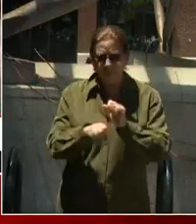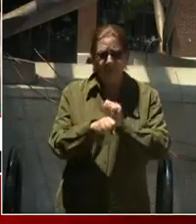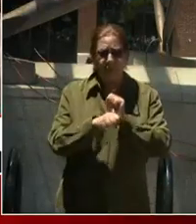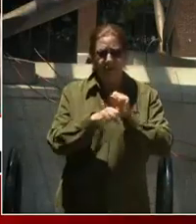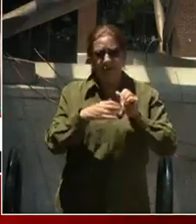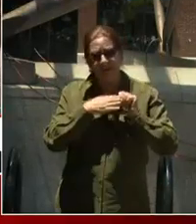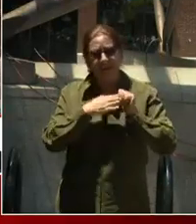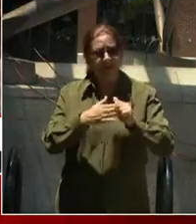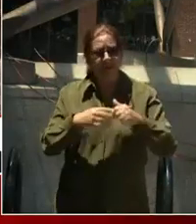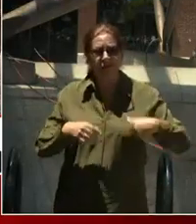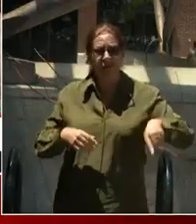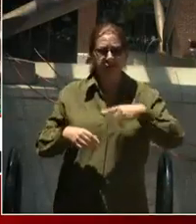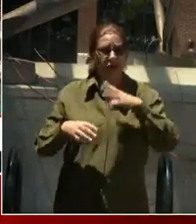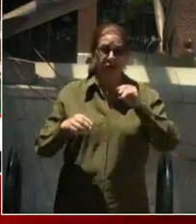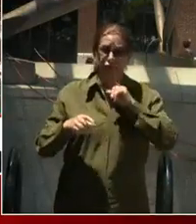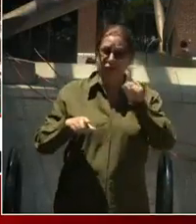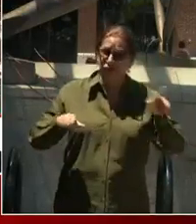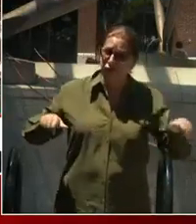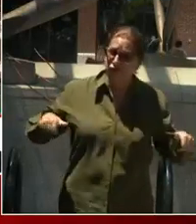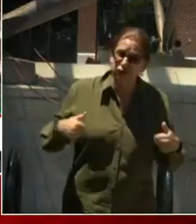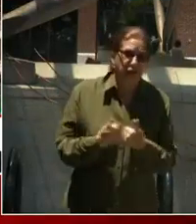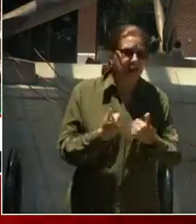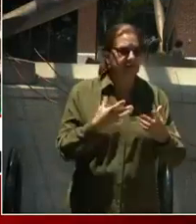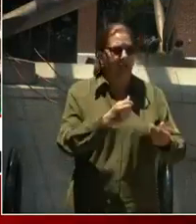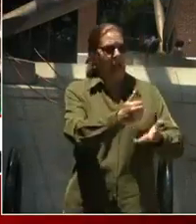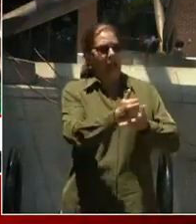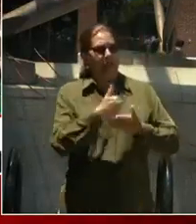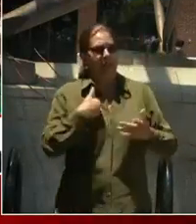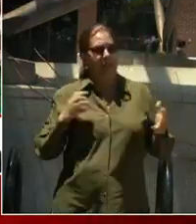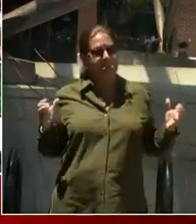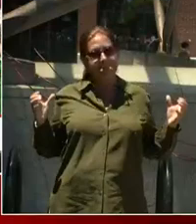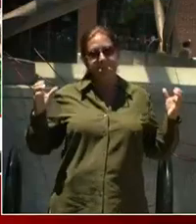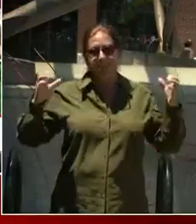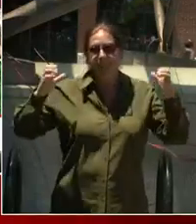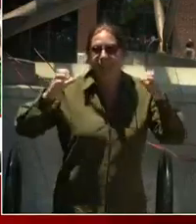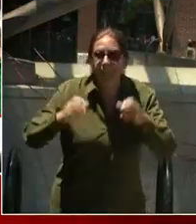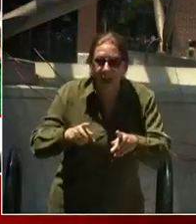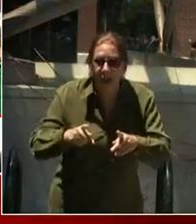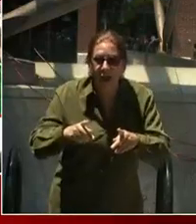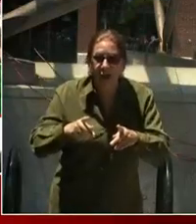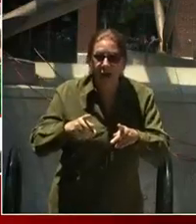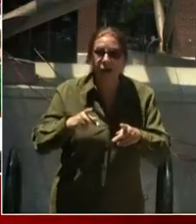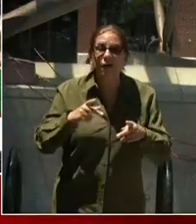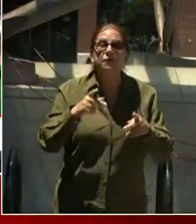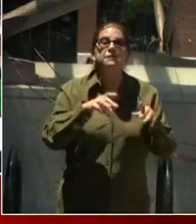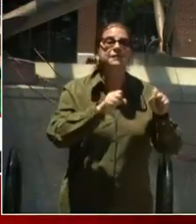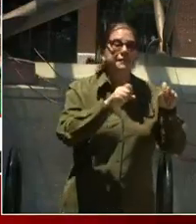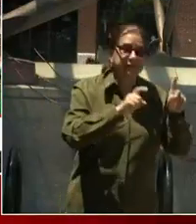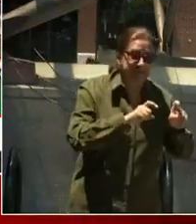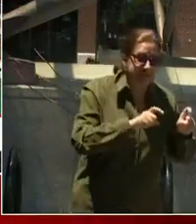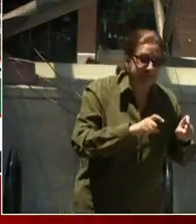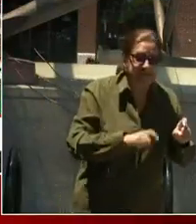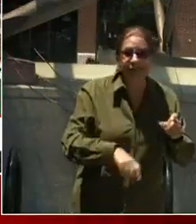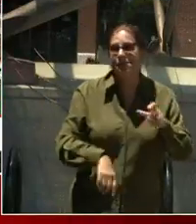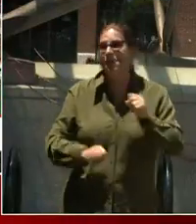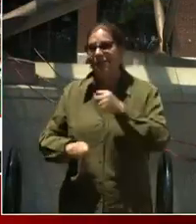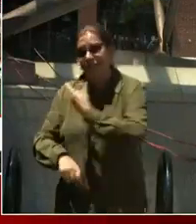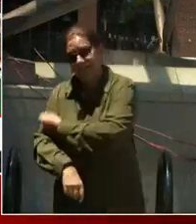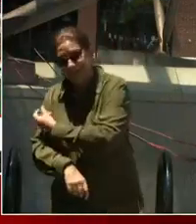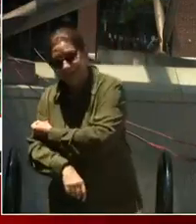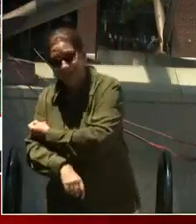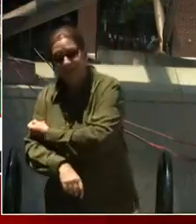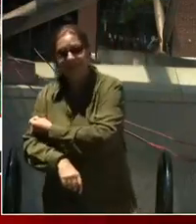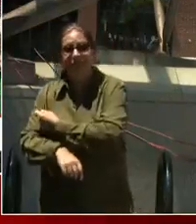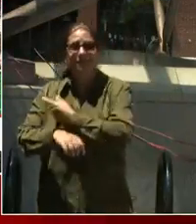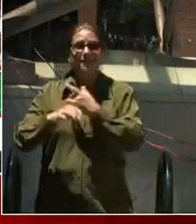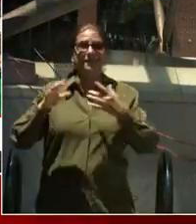She made it easy for us to get out, to get tested, to get the vaccinations, and we just have to continue that. We've